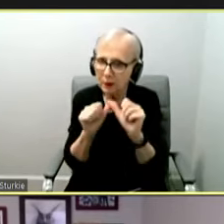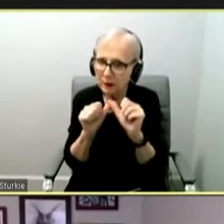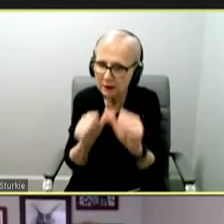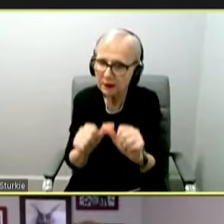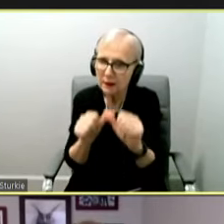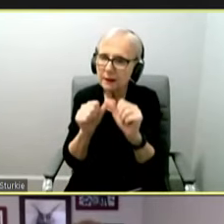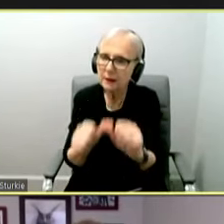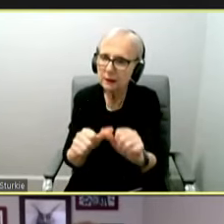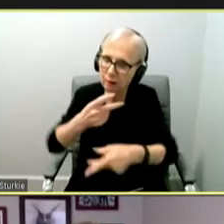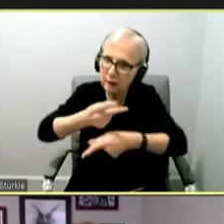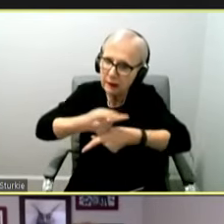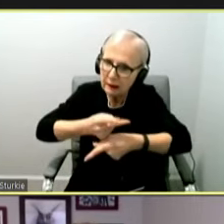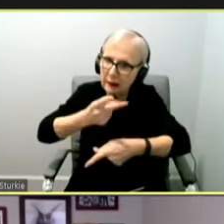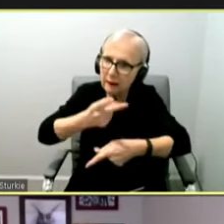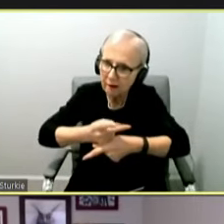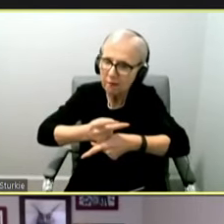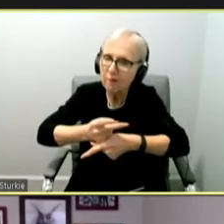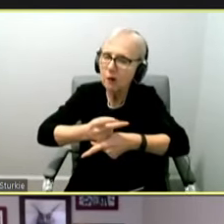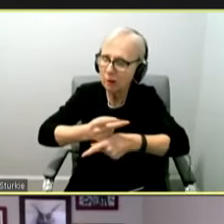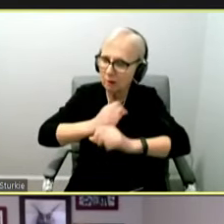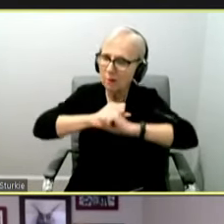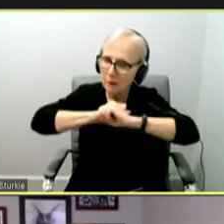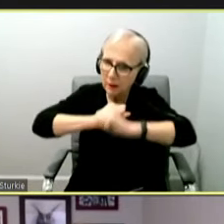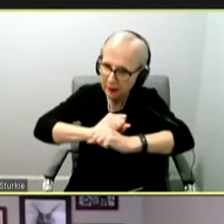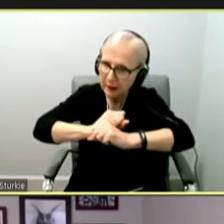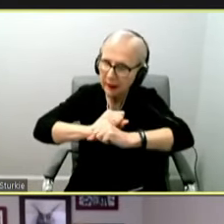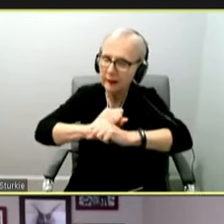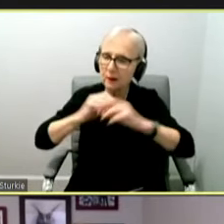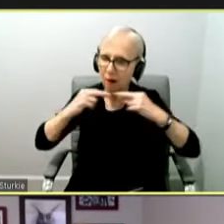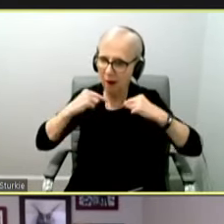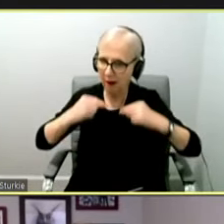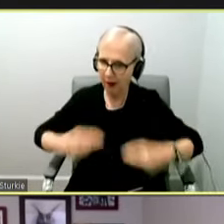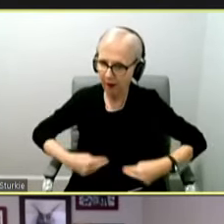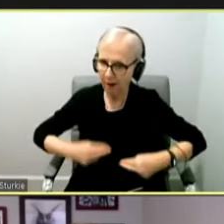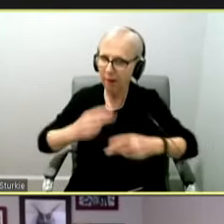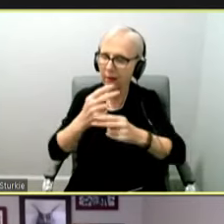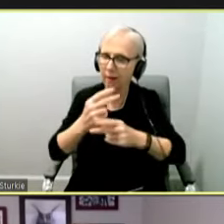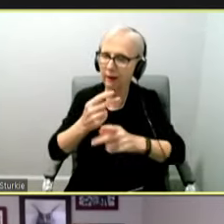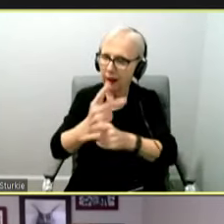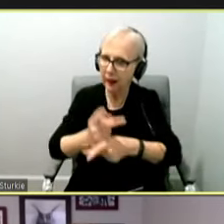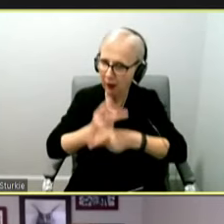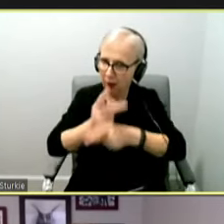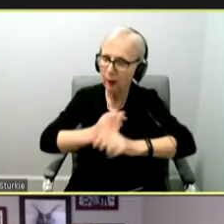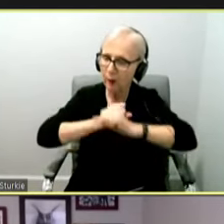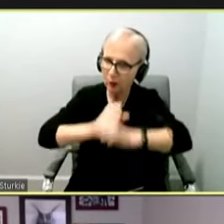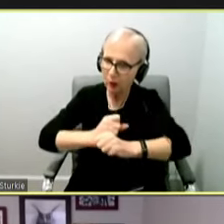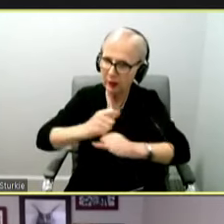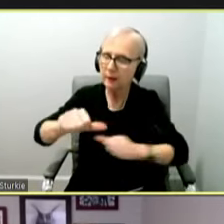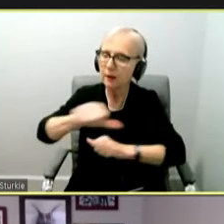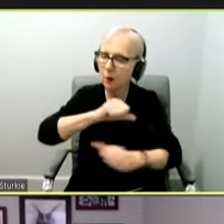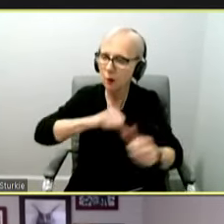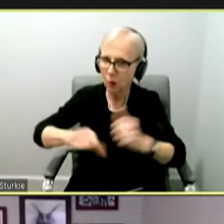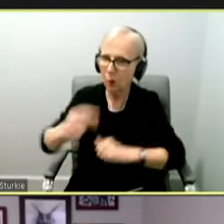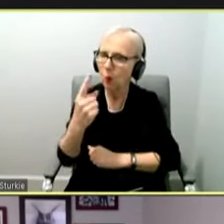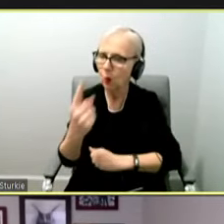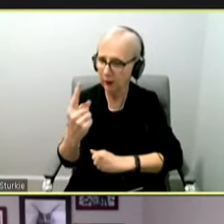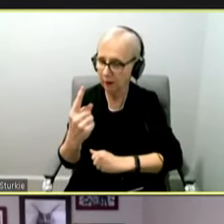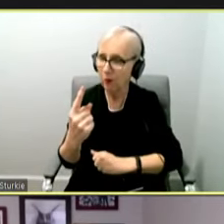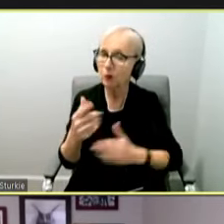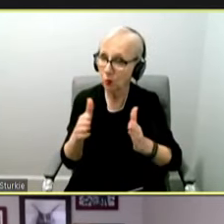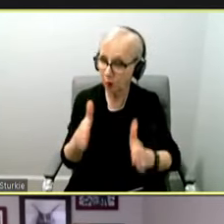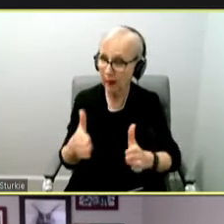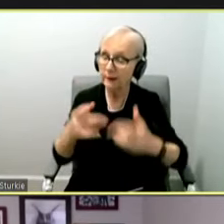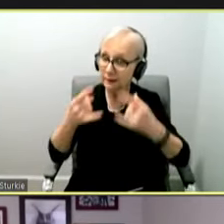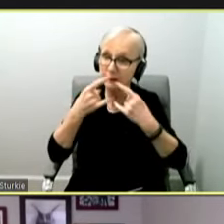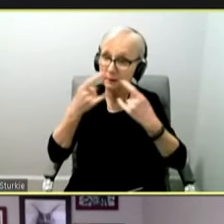take the precautions that are necessary to protect the capacity of our health care system and to protect each other. One of those precautions is wearing a mask.